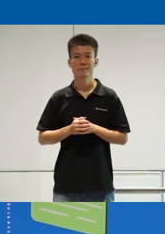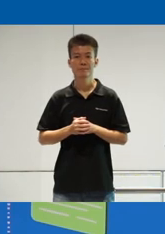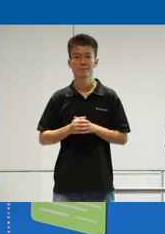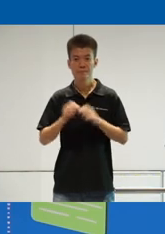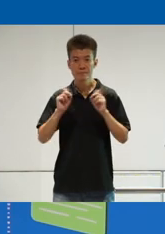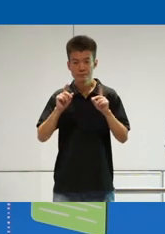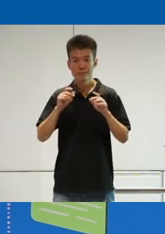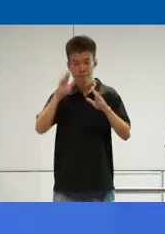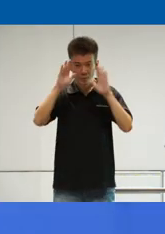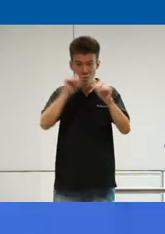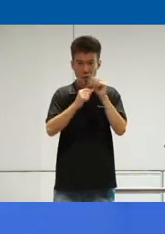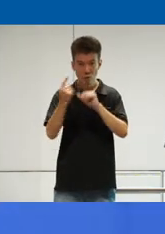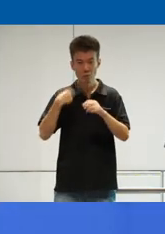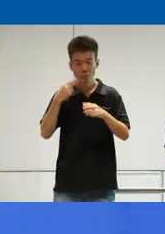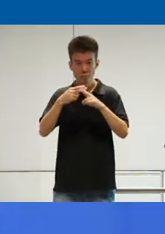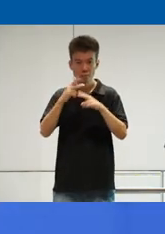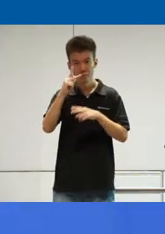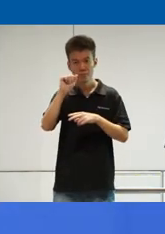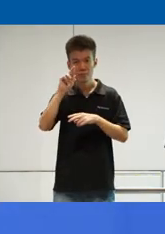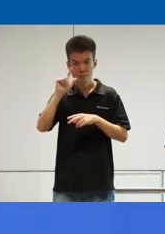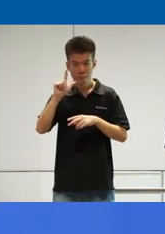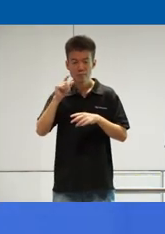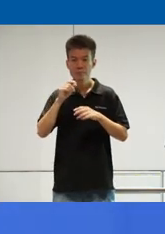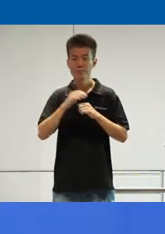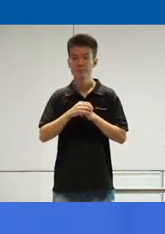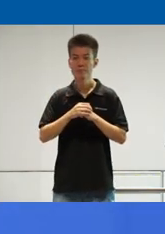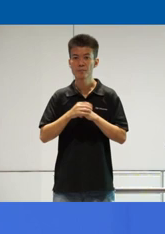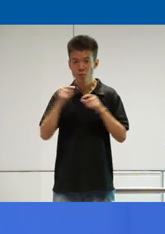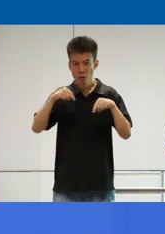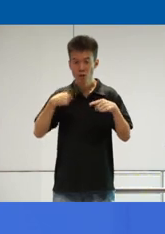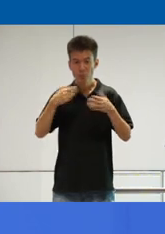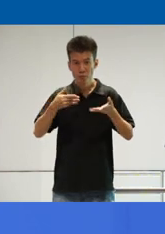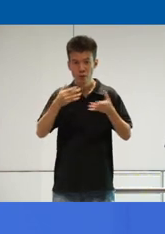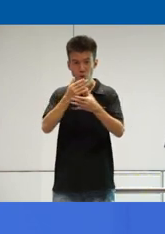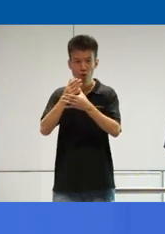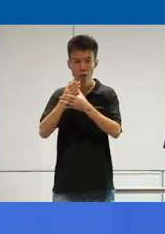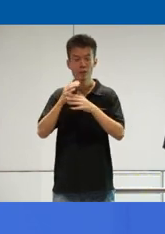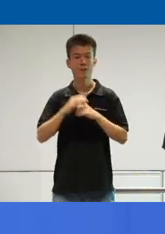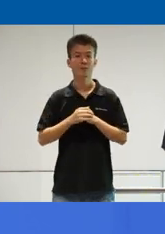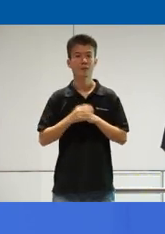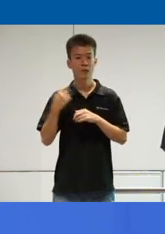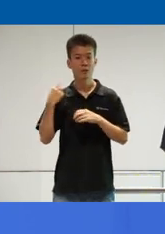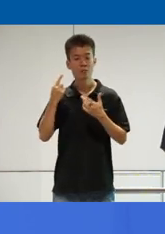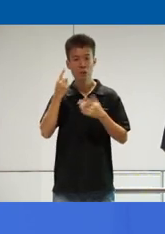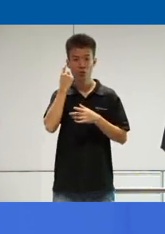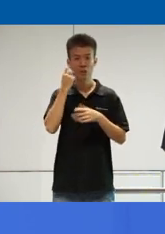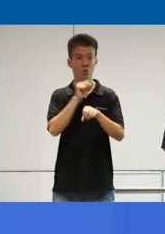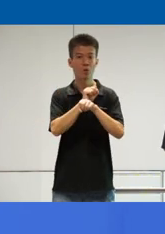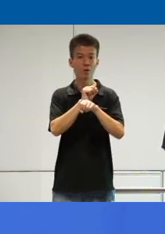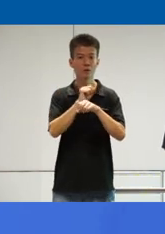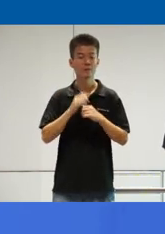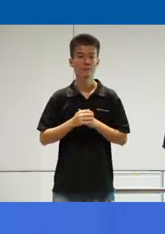Hello, everyone. My name is Kyle from Hyundai. And today, I'm here to share our recent work